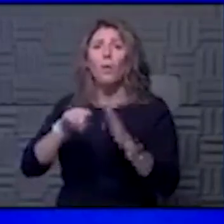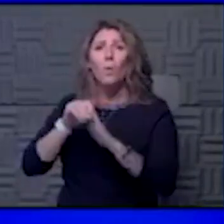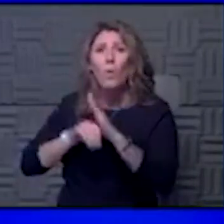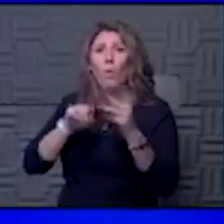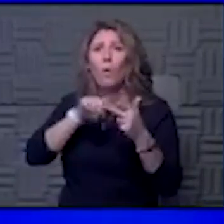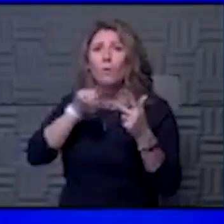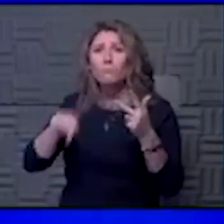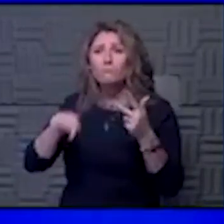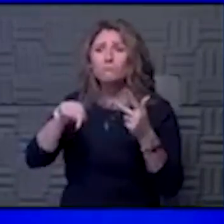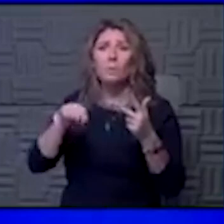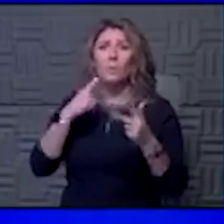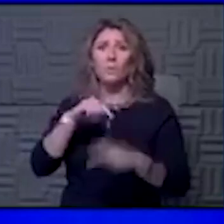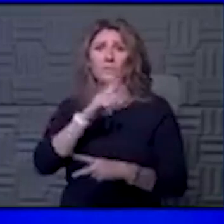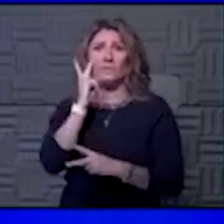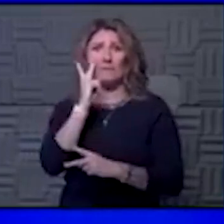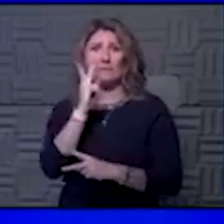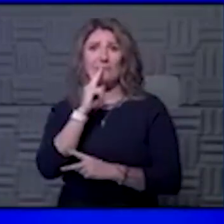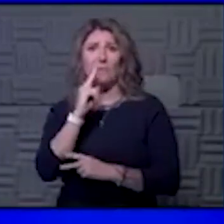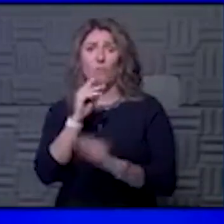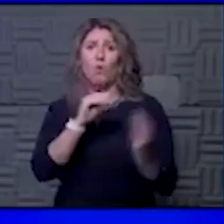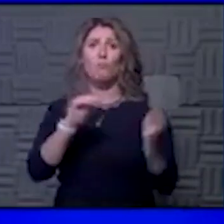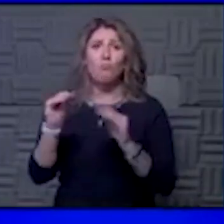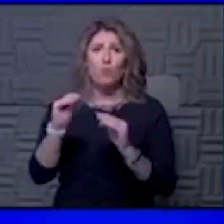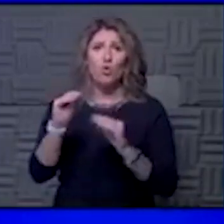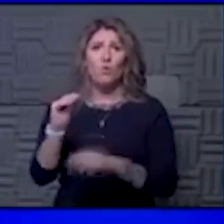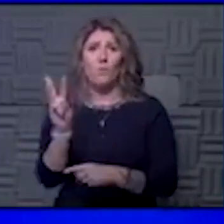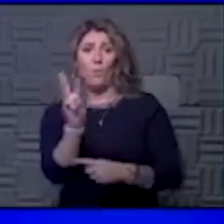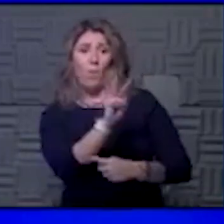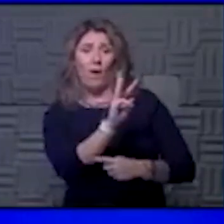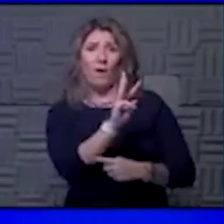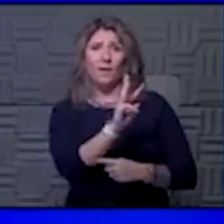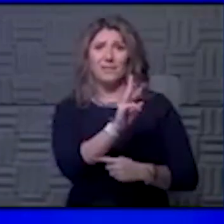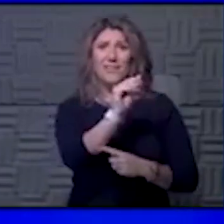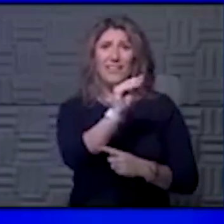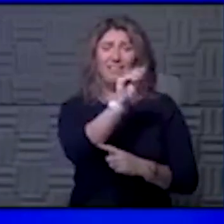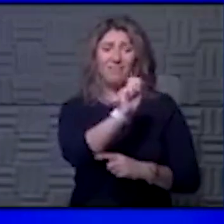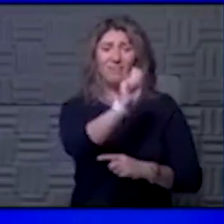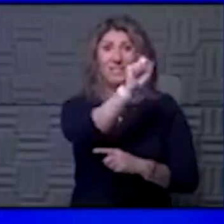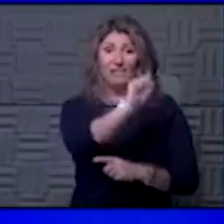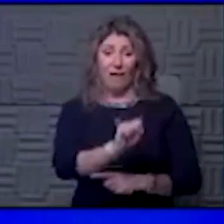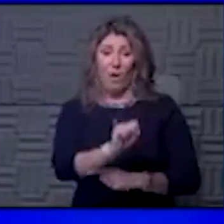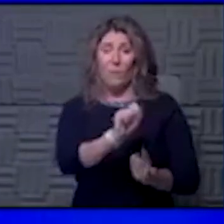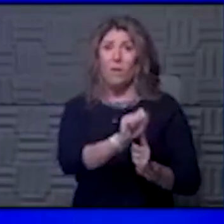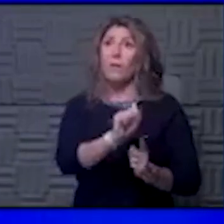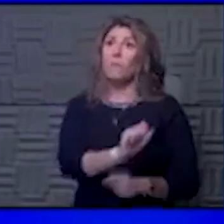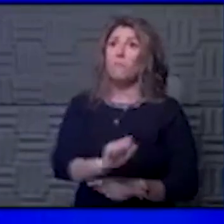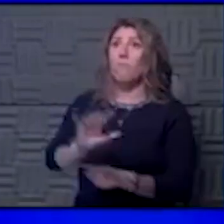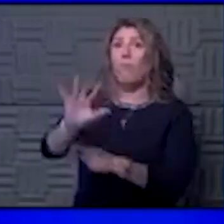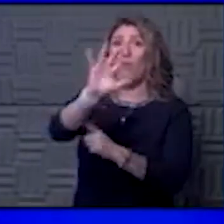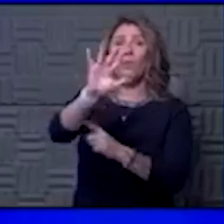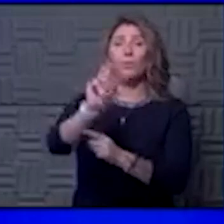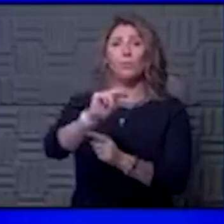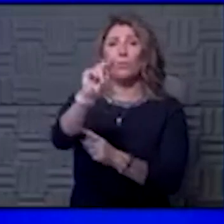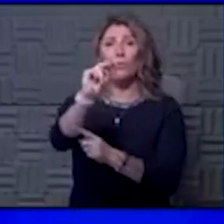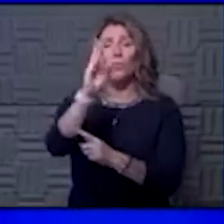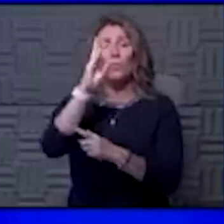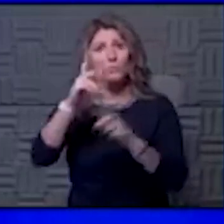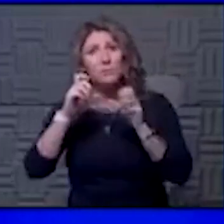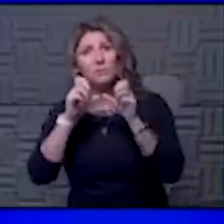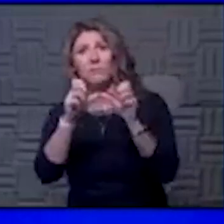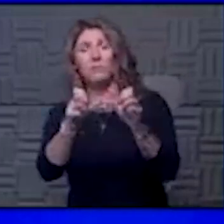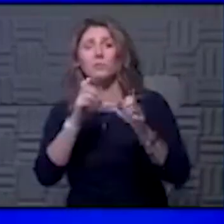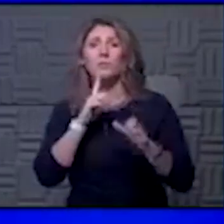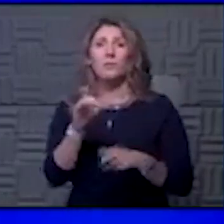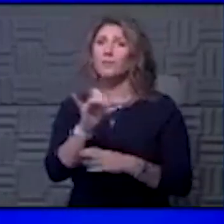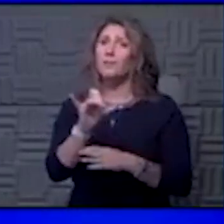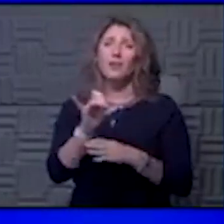move west and we've also seen it move from the south to the north. So I think there are going to be continued to be those things. And just